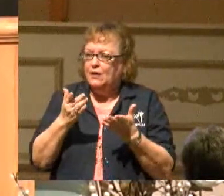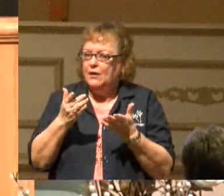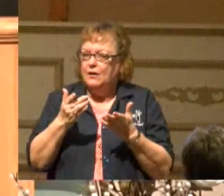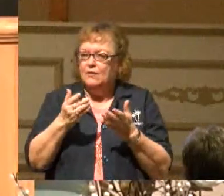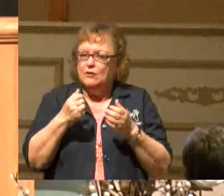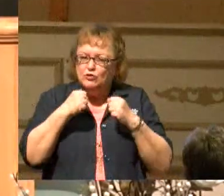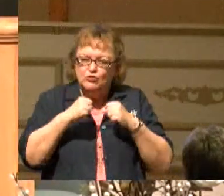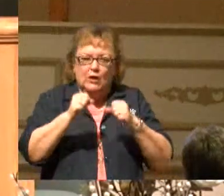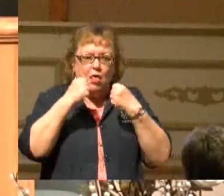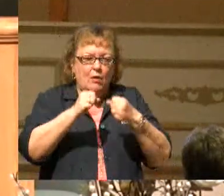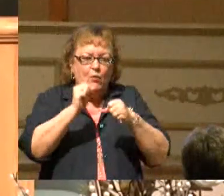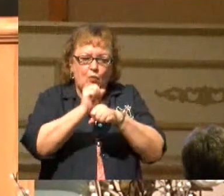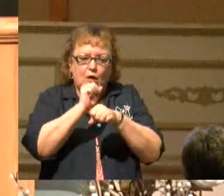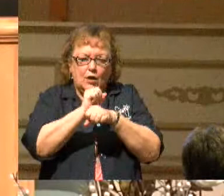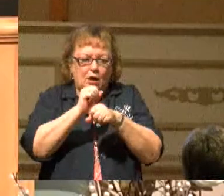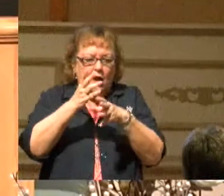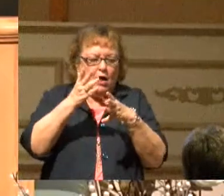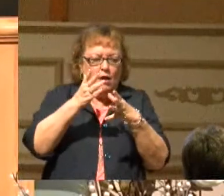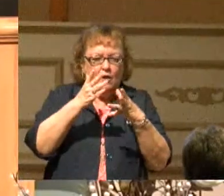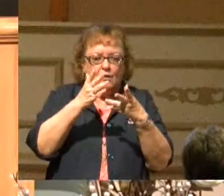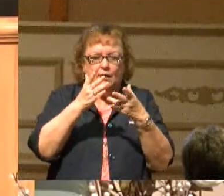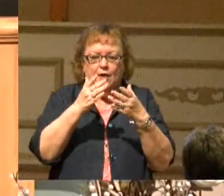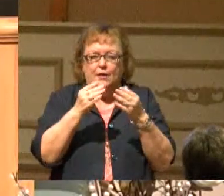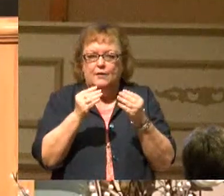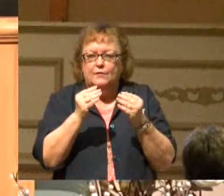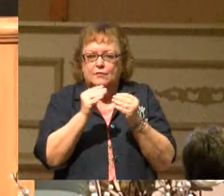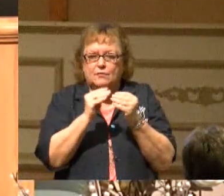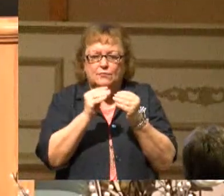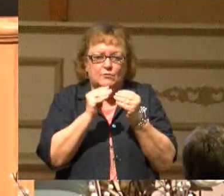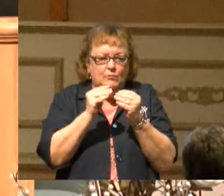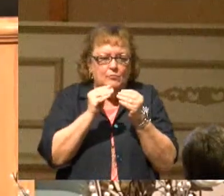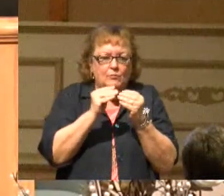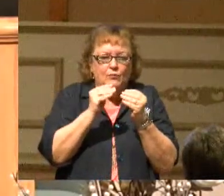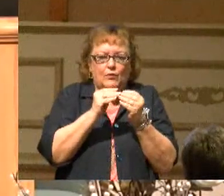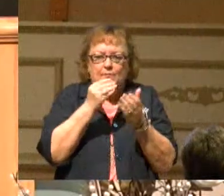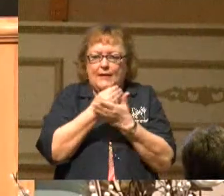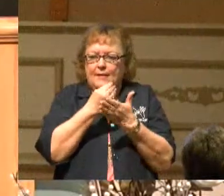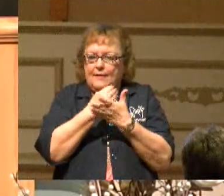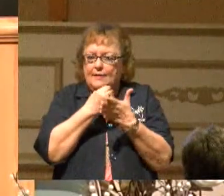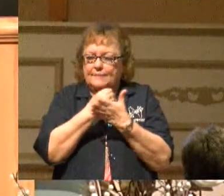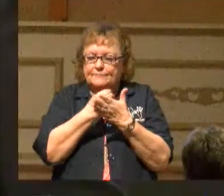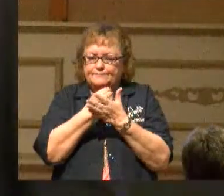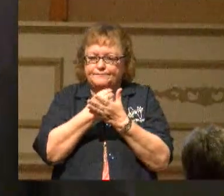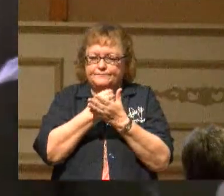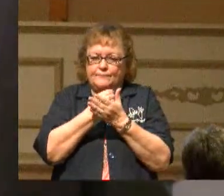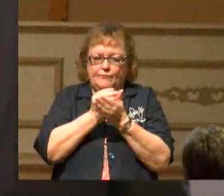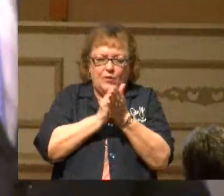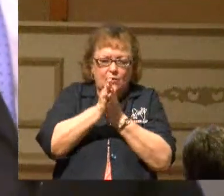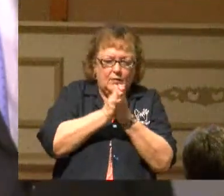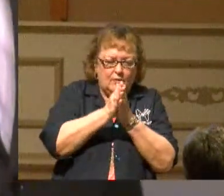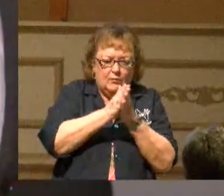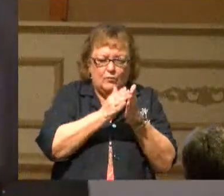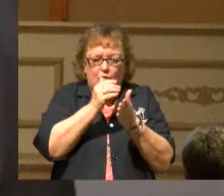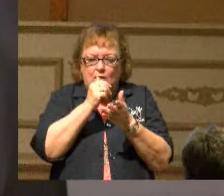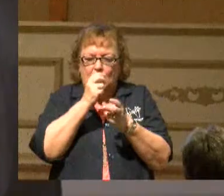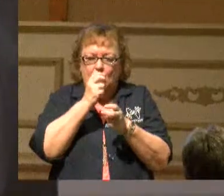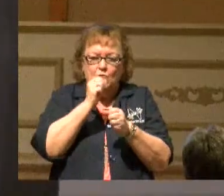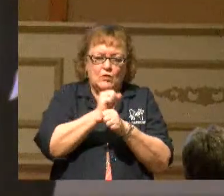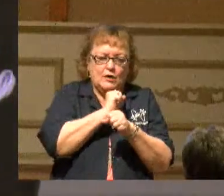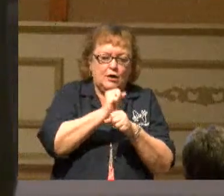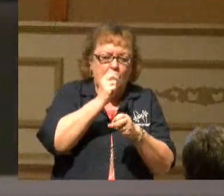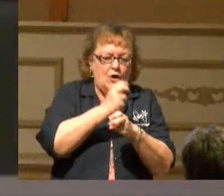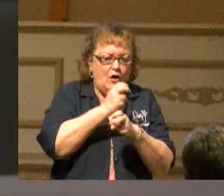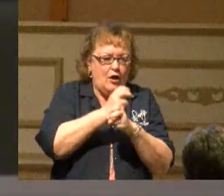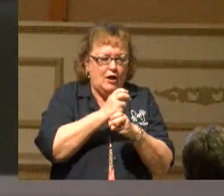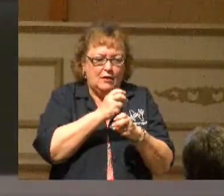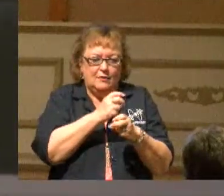a buck to get a dollar and 10 cents out of a dollar. They're working hard, trying to get 26 hours out of